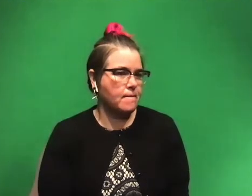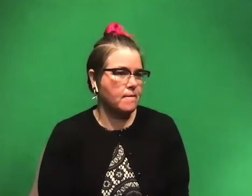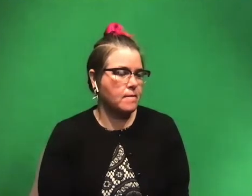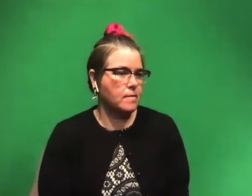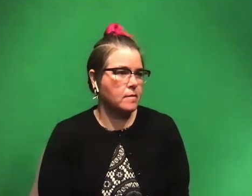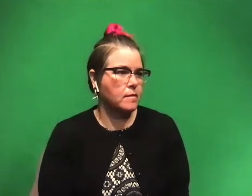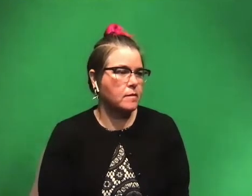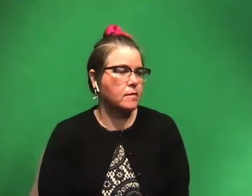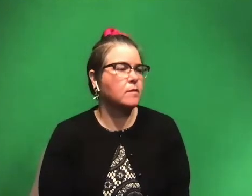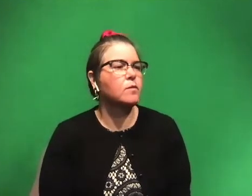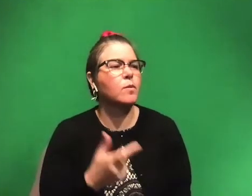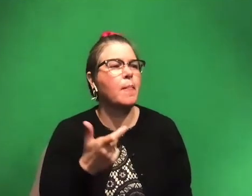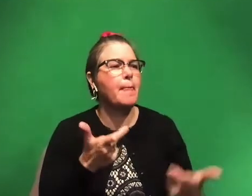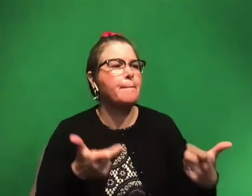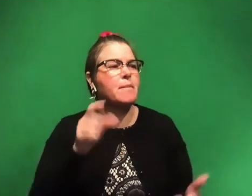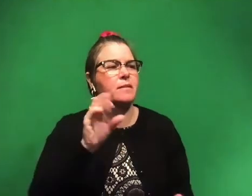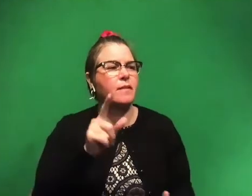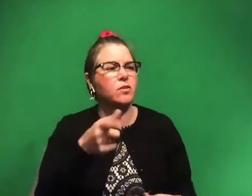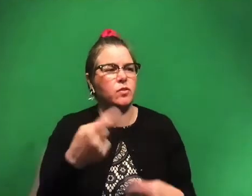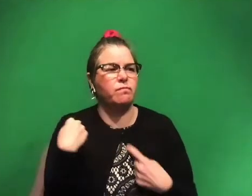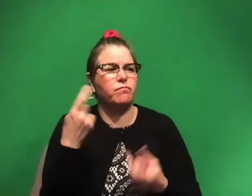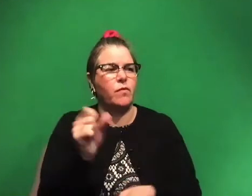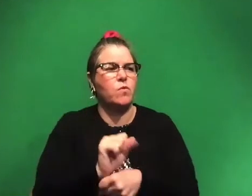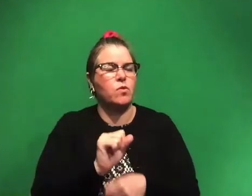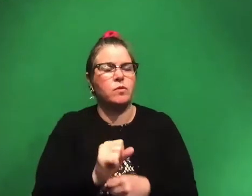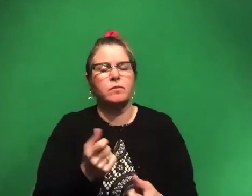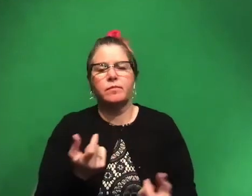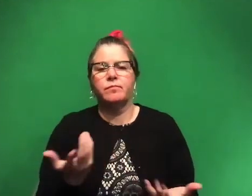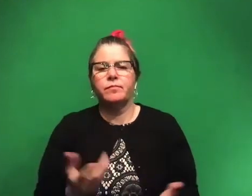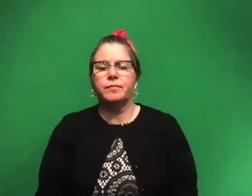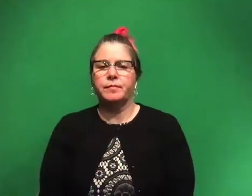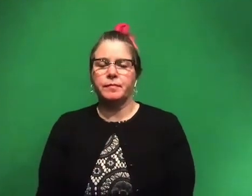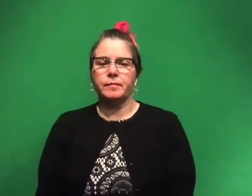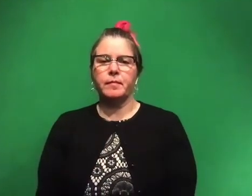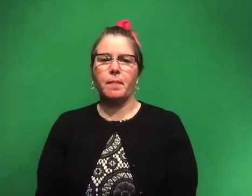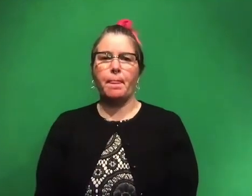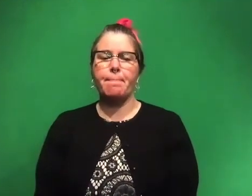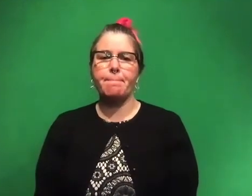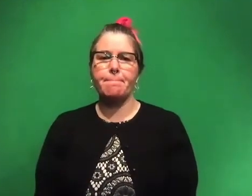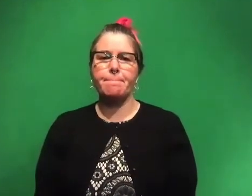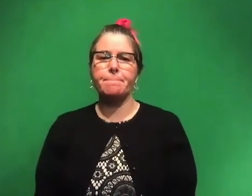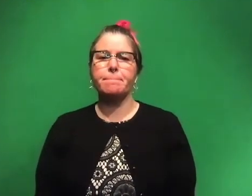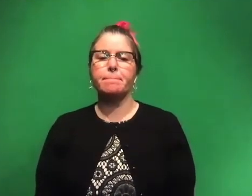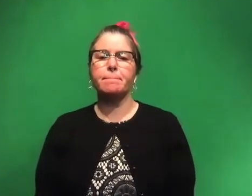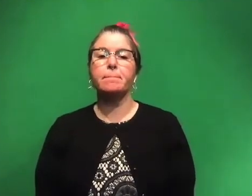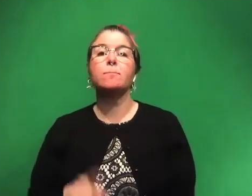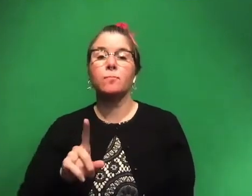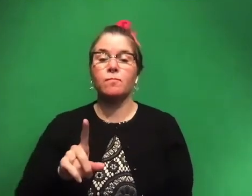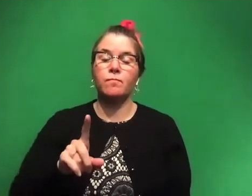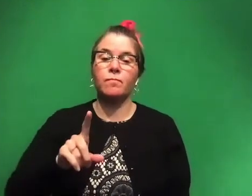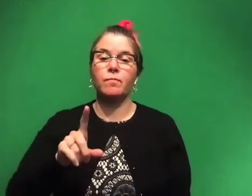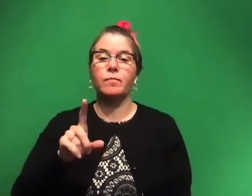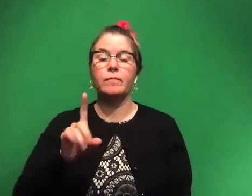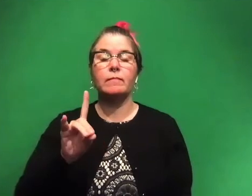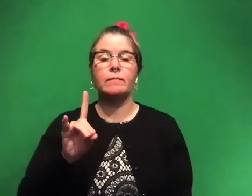well, in the meantime, what's the biggest fossil you've ever worked on? The biggest fossil. Hmm. A lot of my fossils. Oh, okay. We did